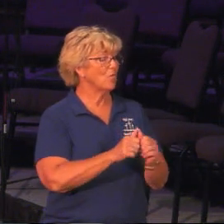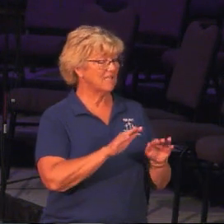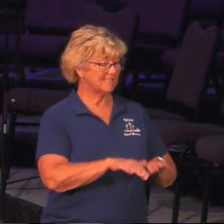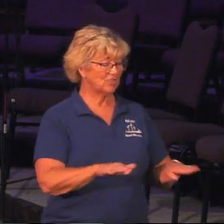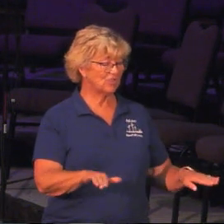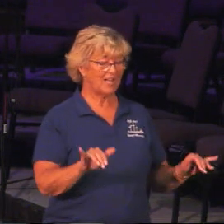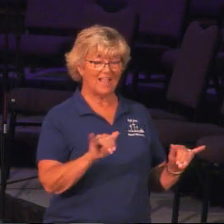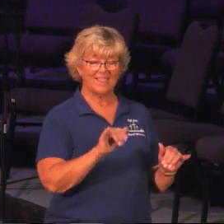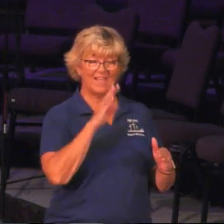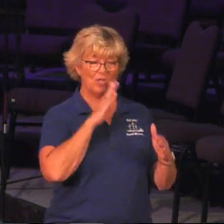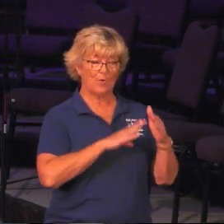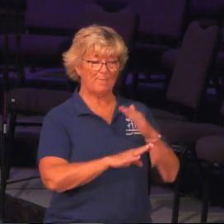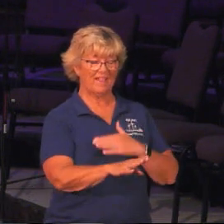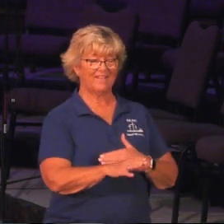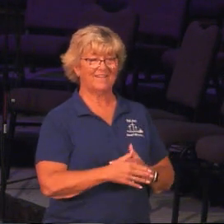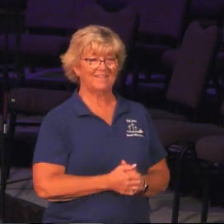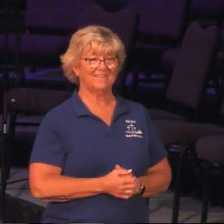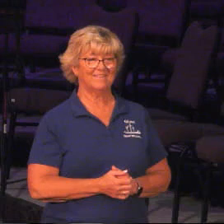humility?